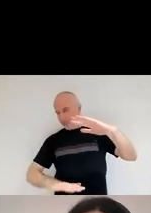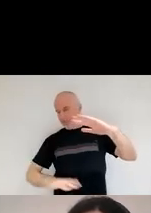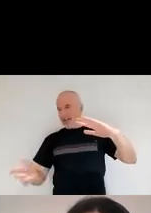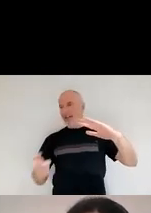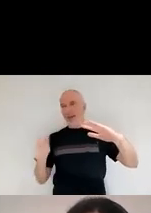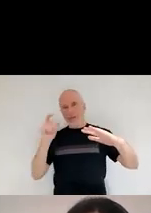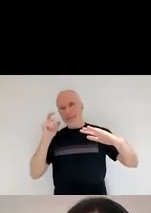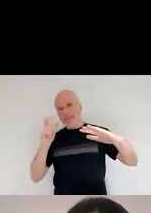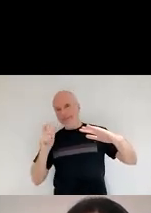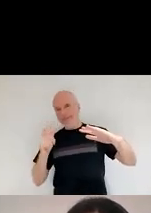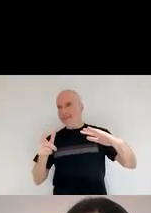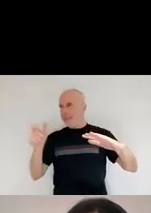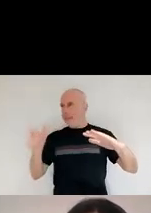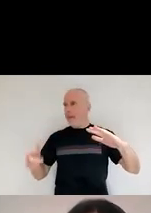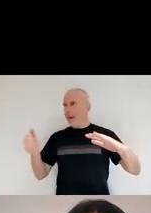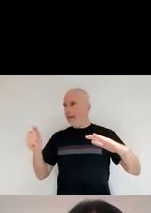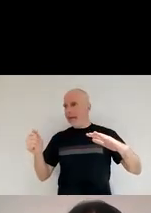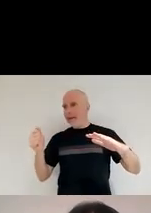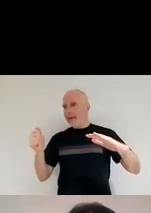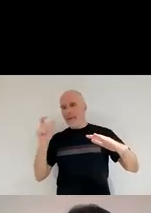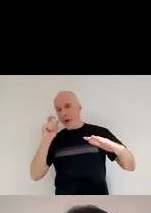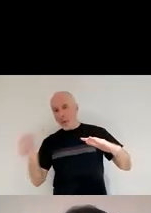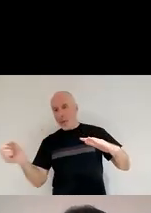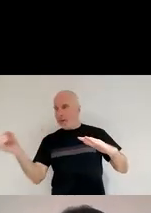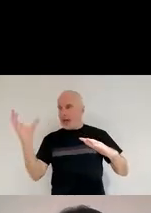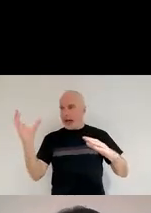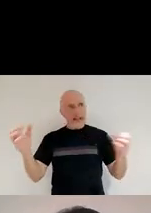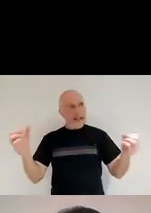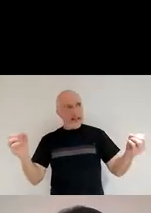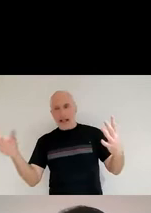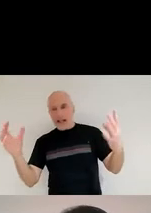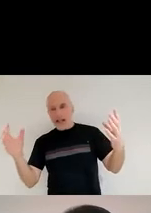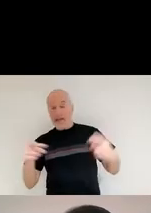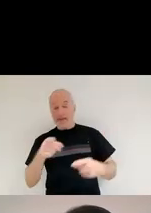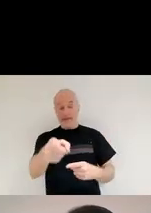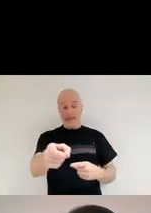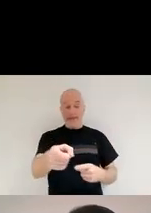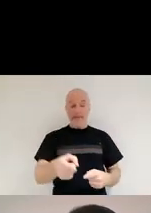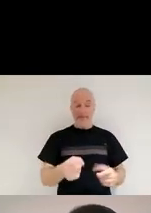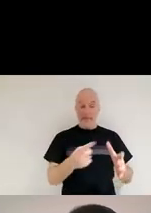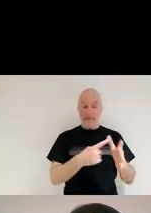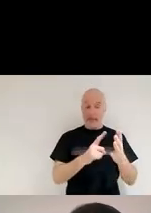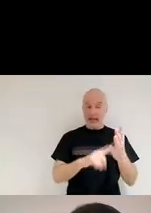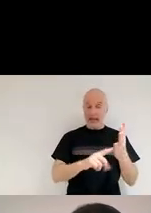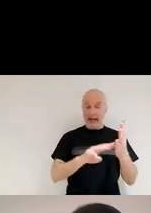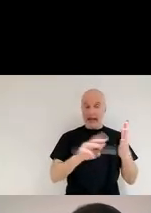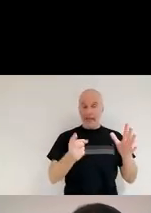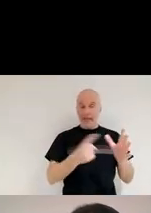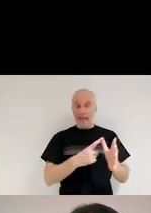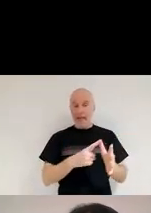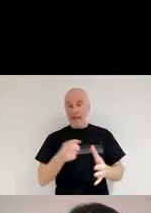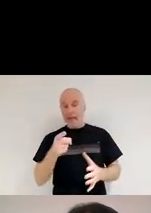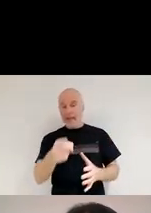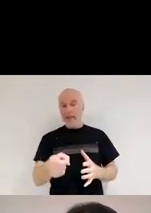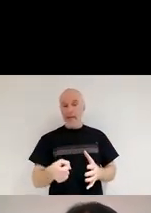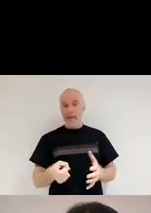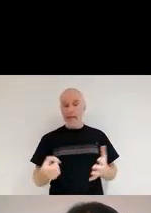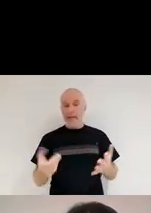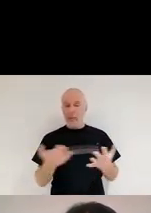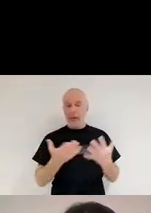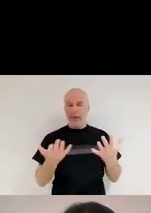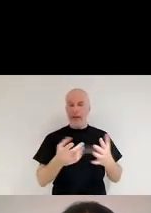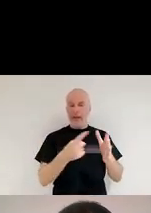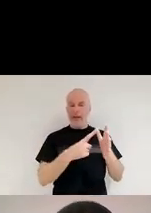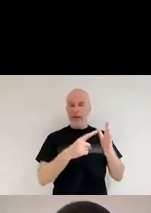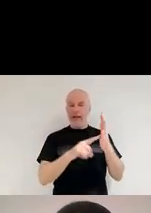like that. Okay, so that's when we came up with ALMA. So ALMA is the Atacama Large